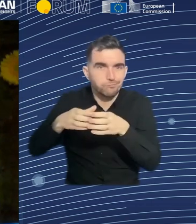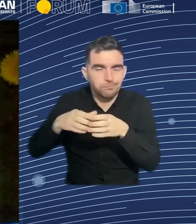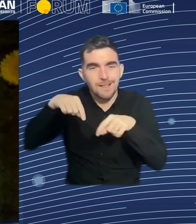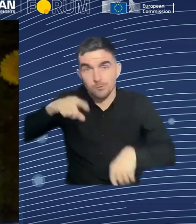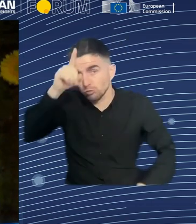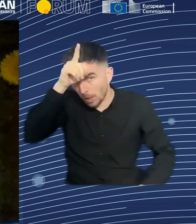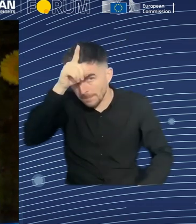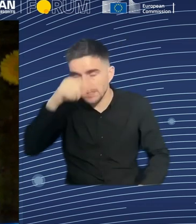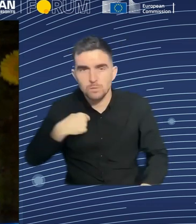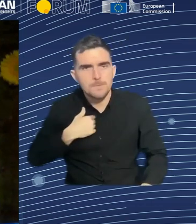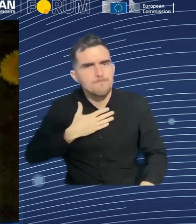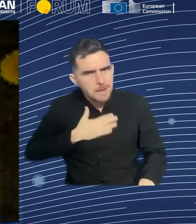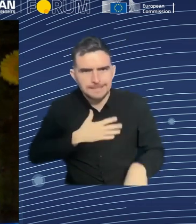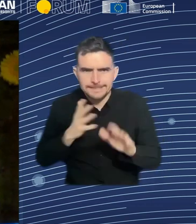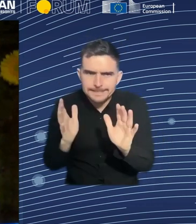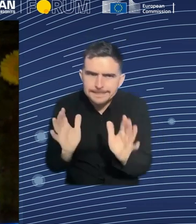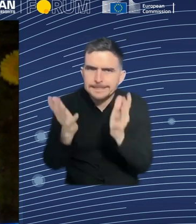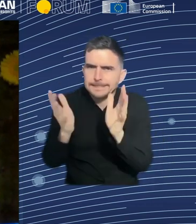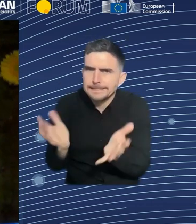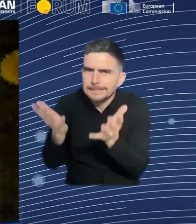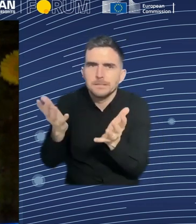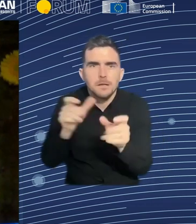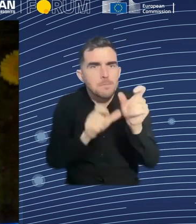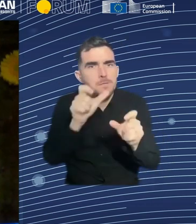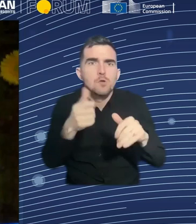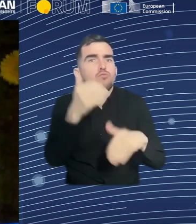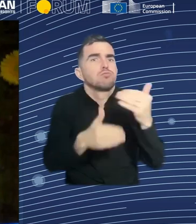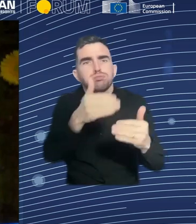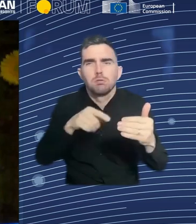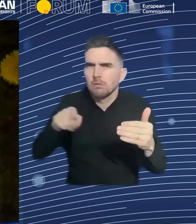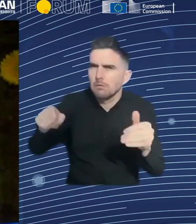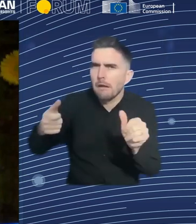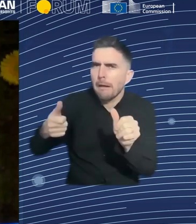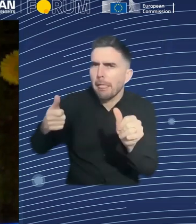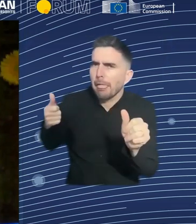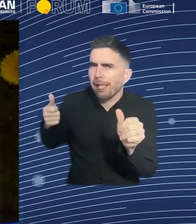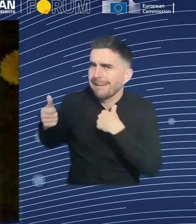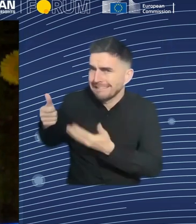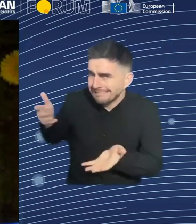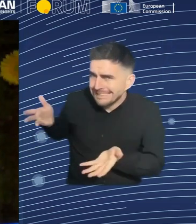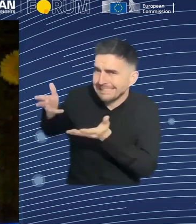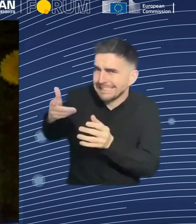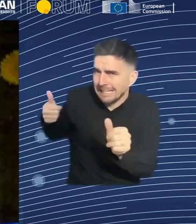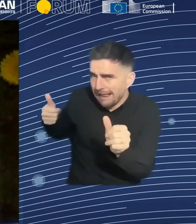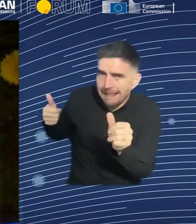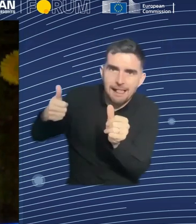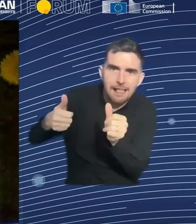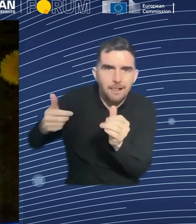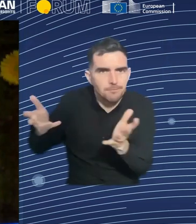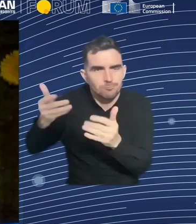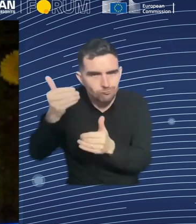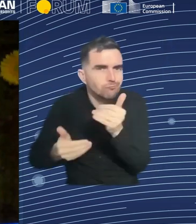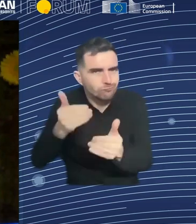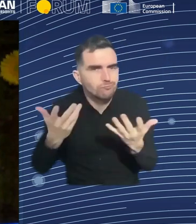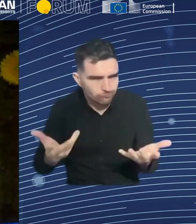labor market. And especially now, when there is so much transformation going on, we need to stress this